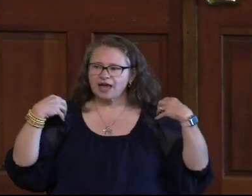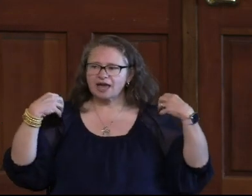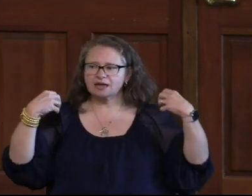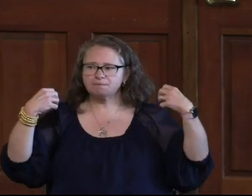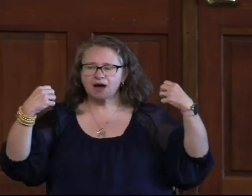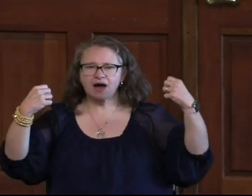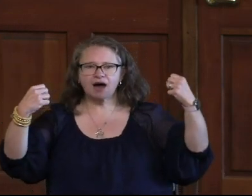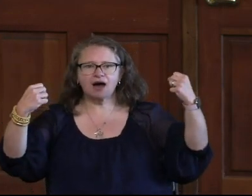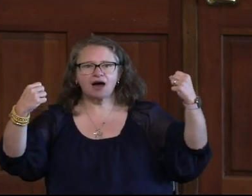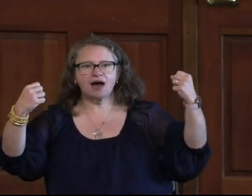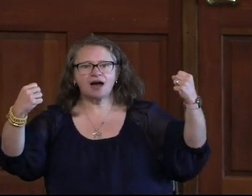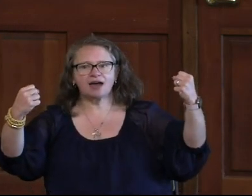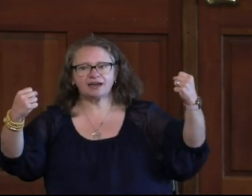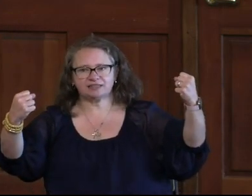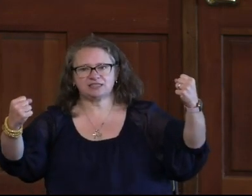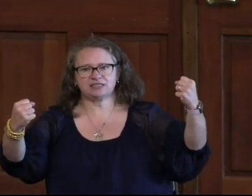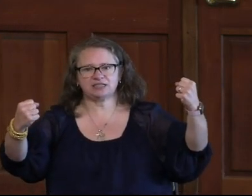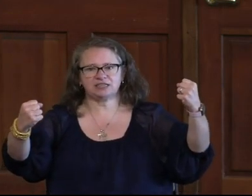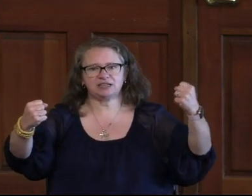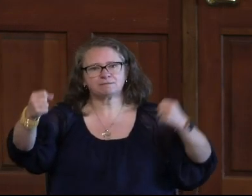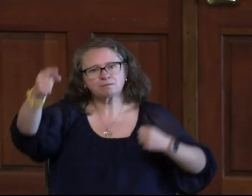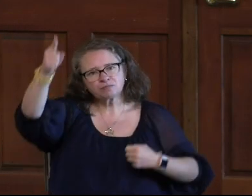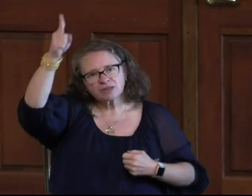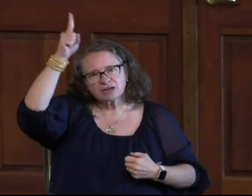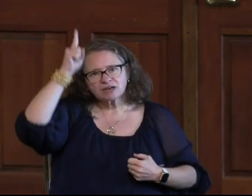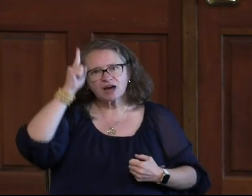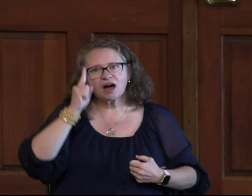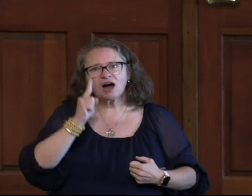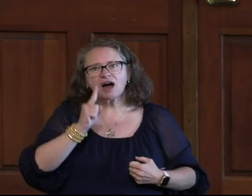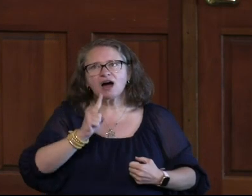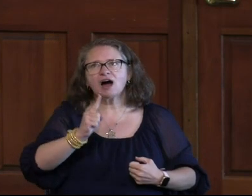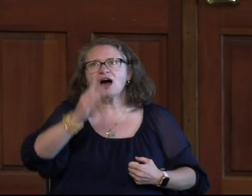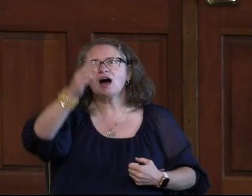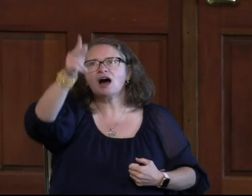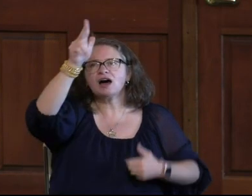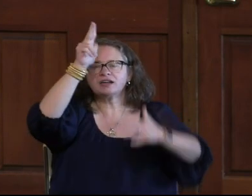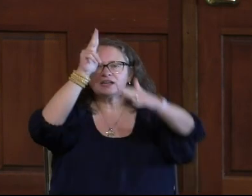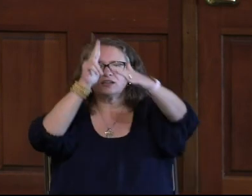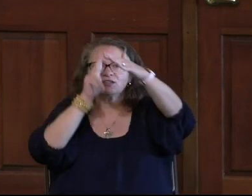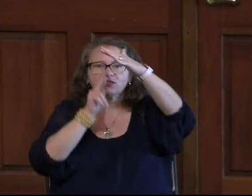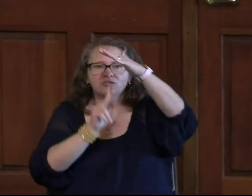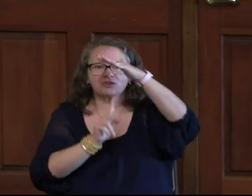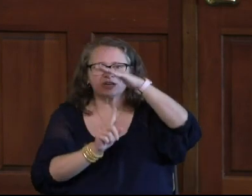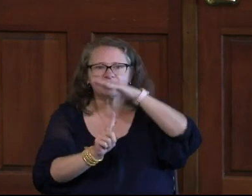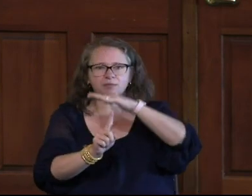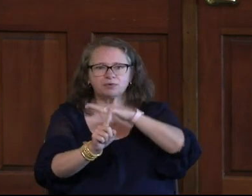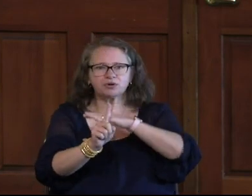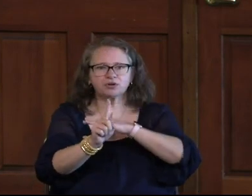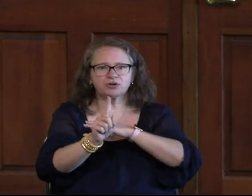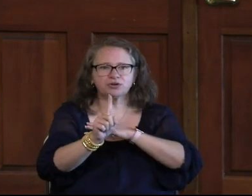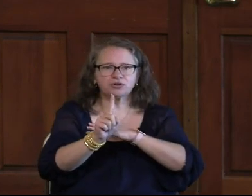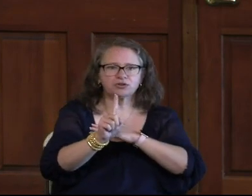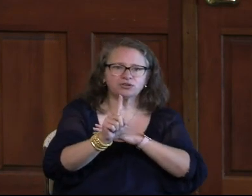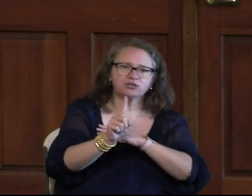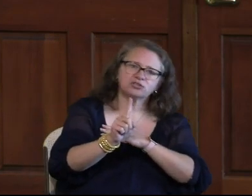and mighty. God in three